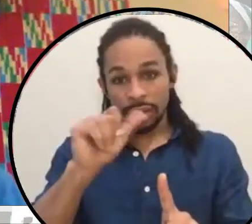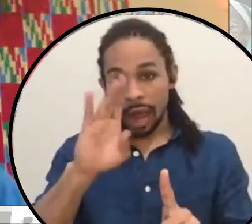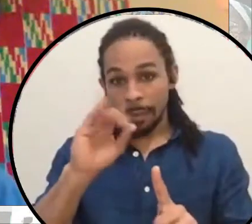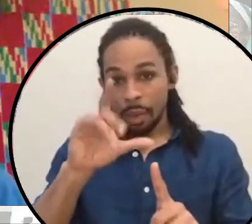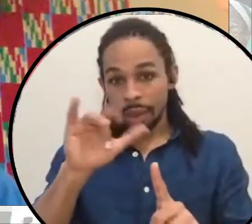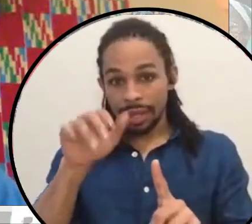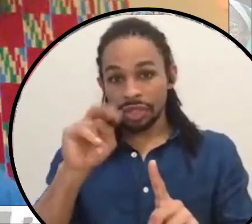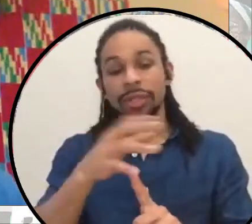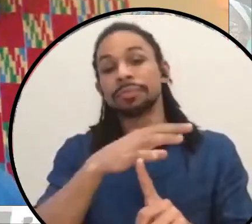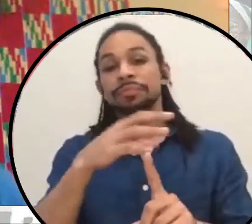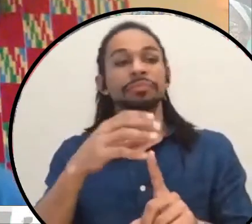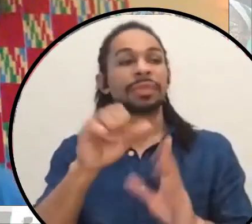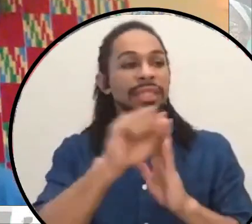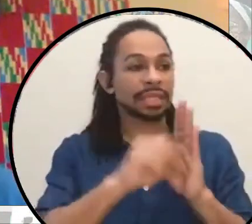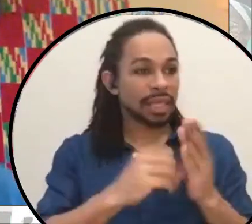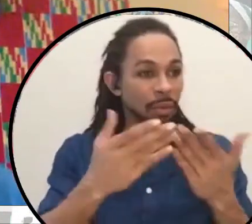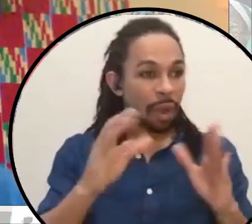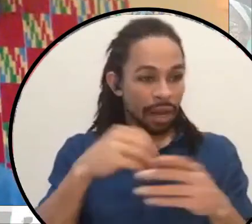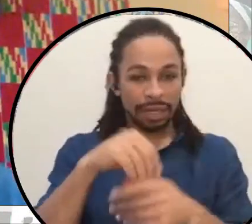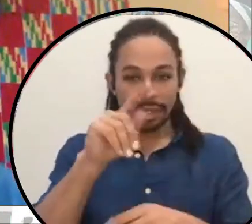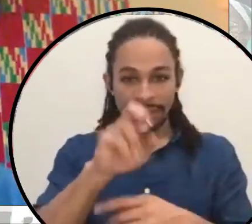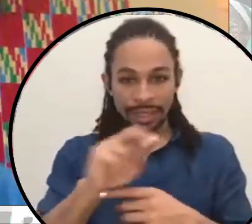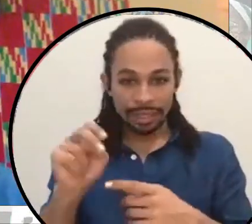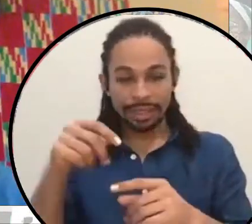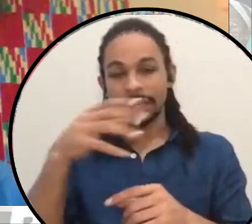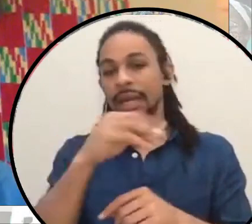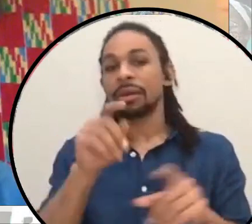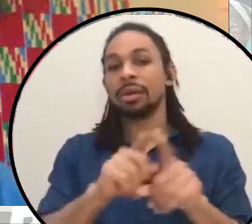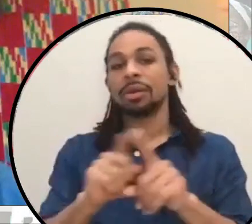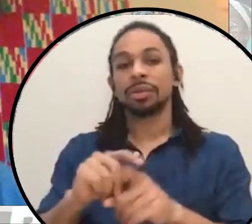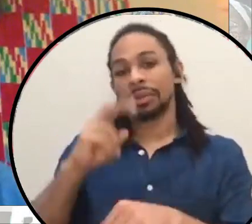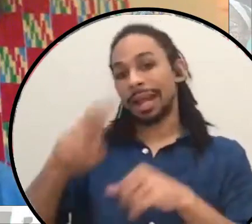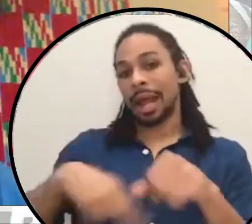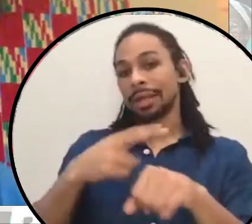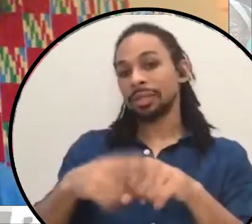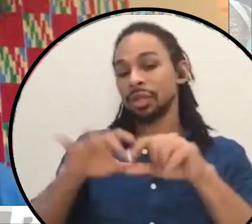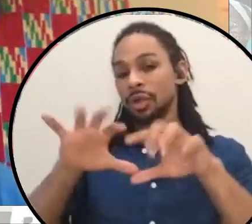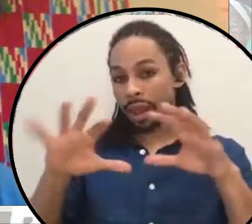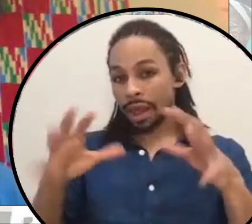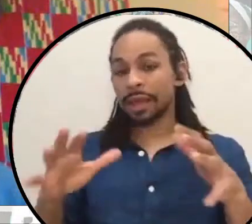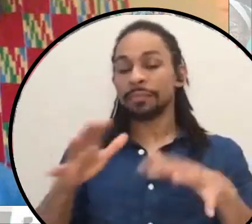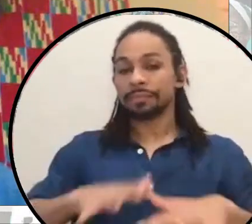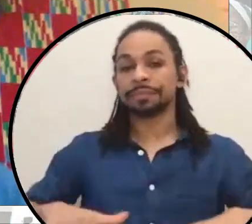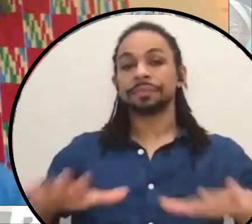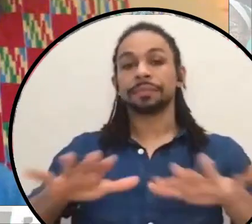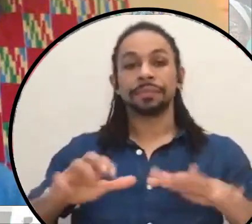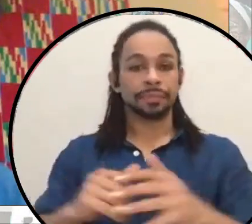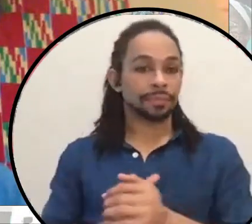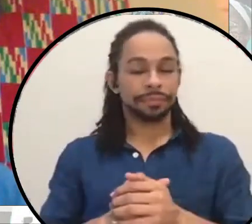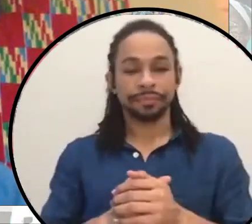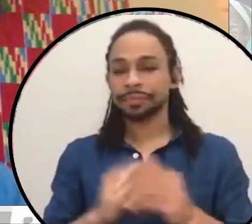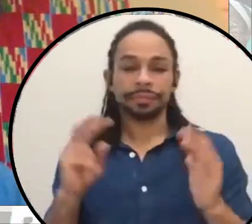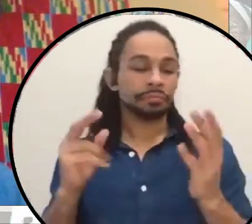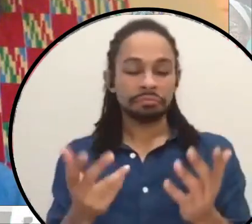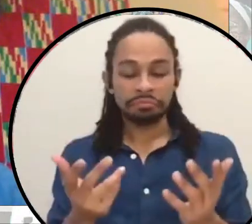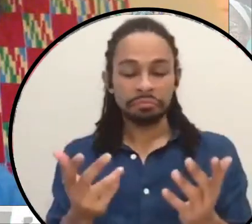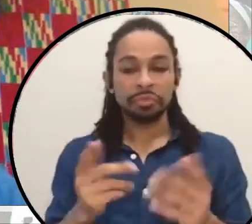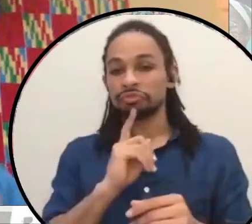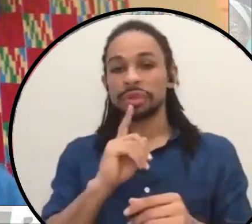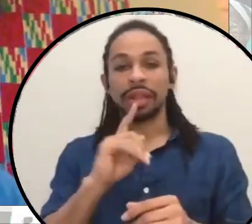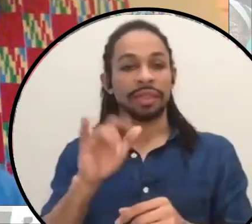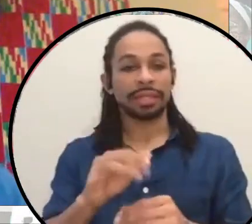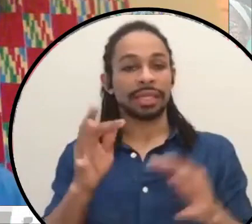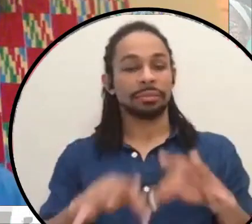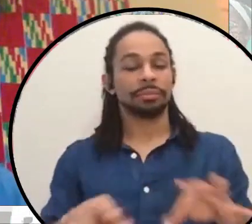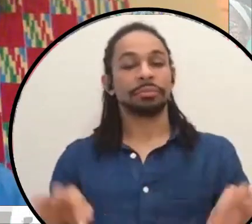statewide level in Tennessee, but also on a national level, is the importance that